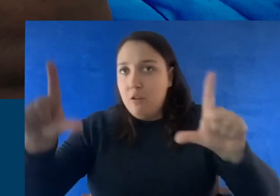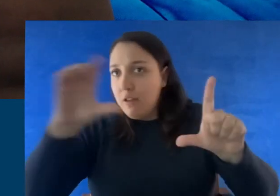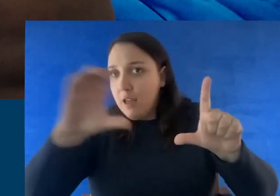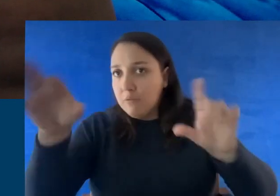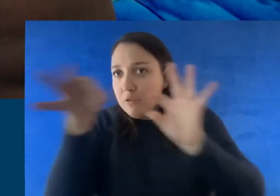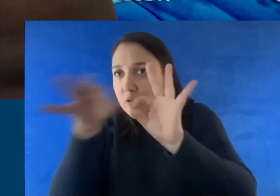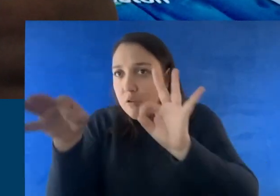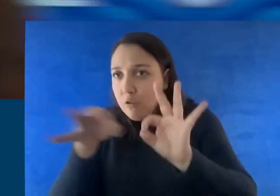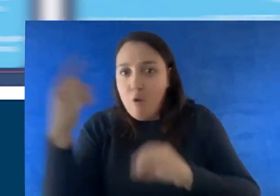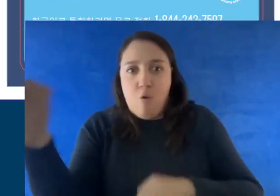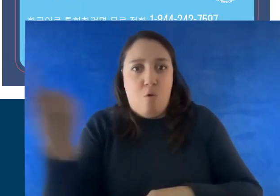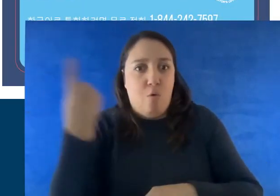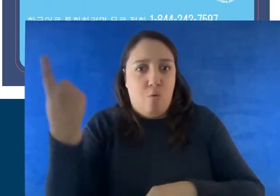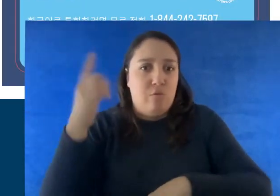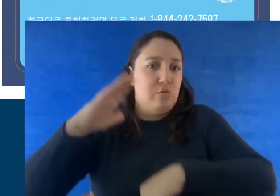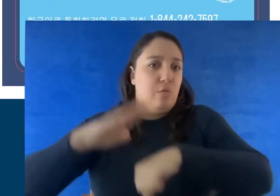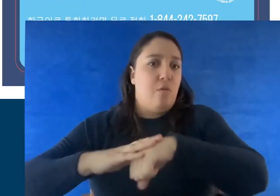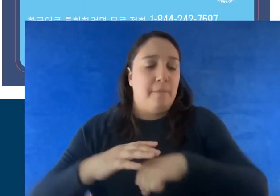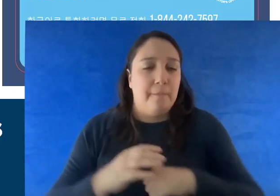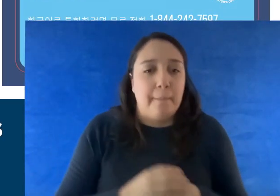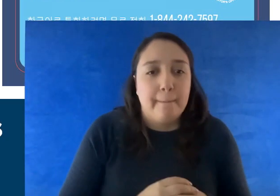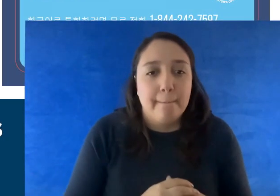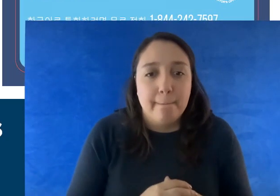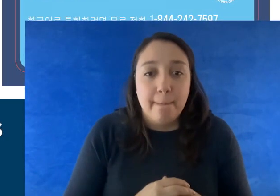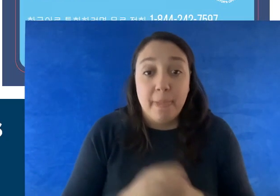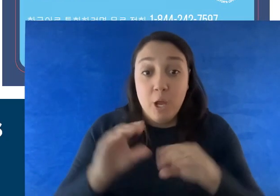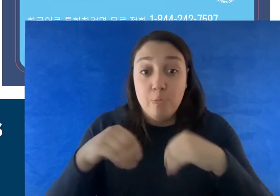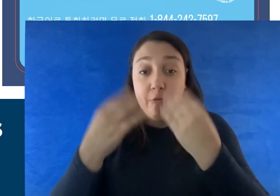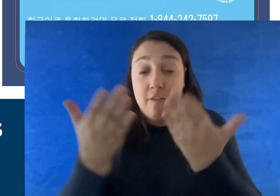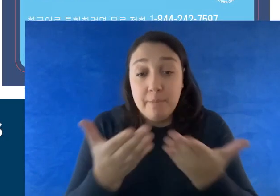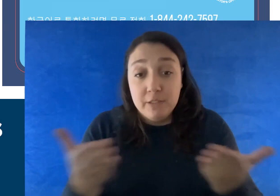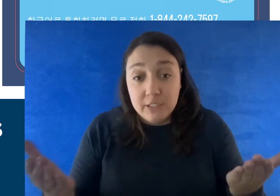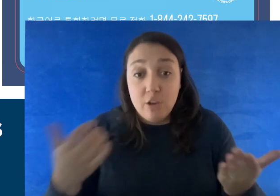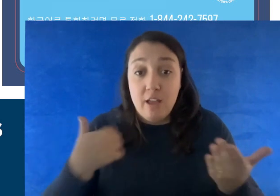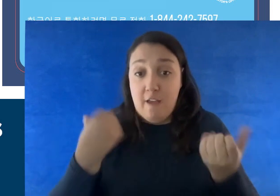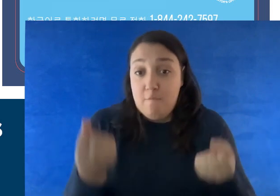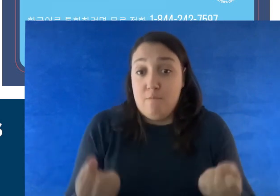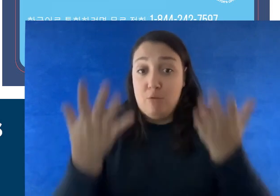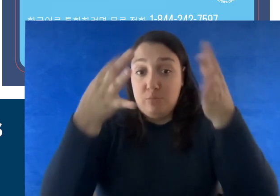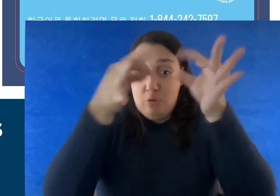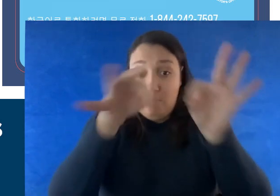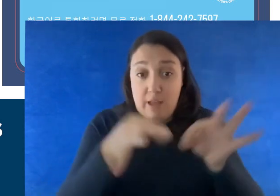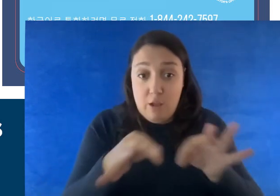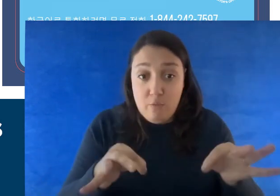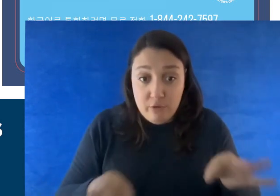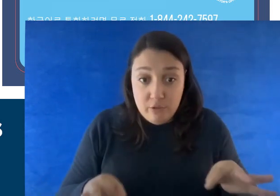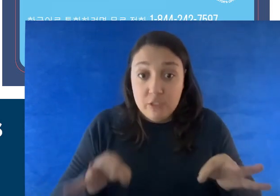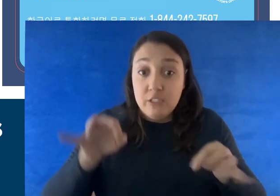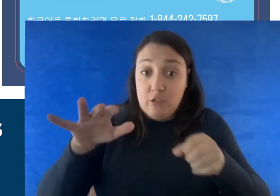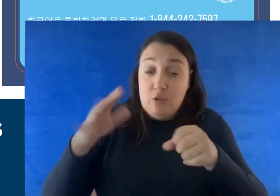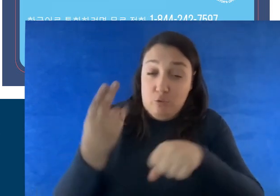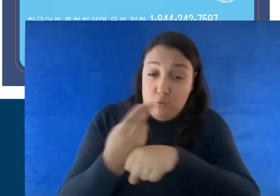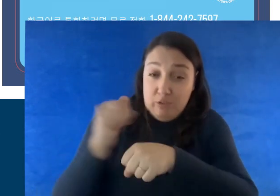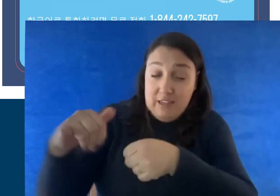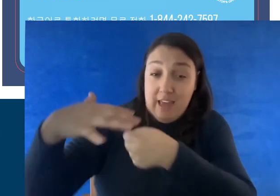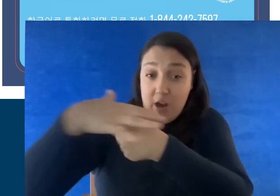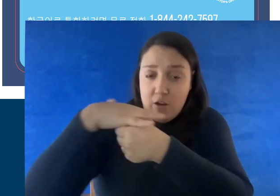turned on at all times. Multiple translations are shown. Providing materials in multiple languages used in the region is